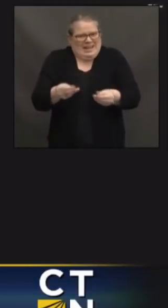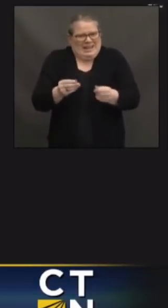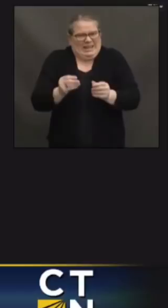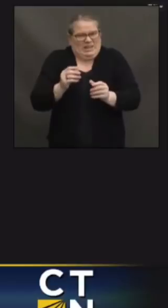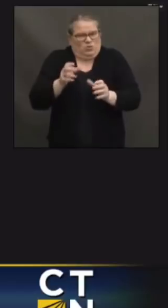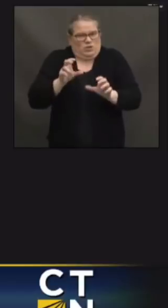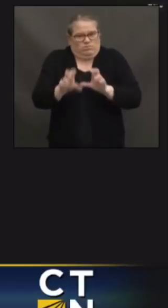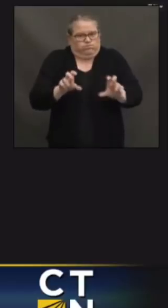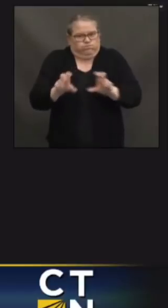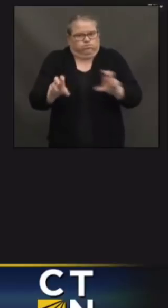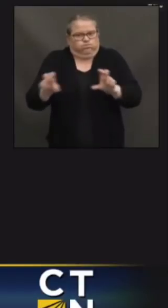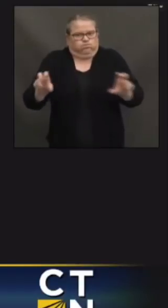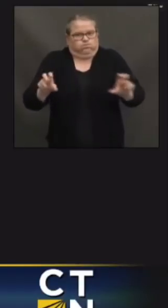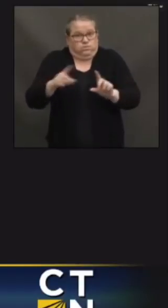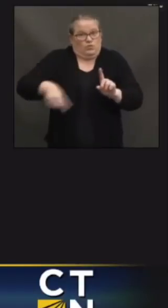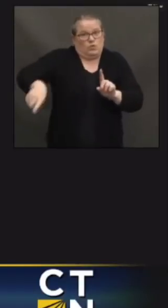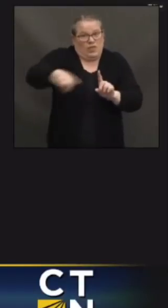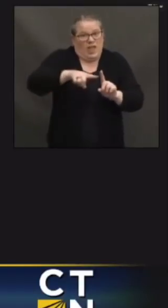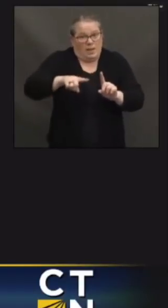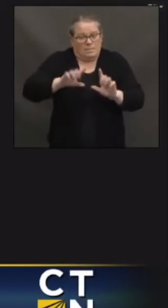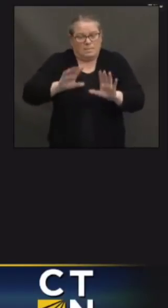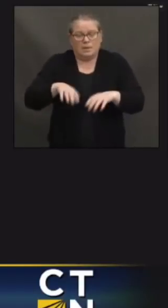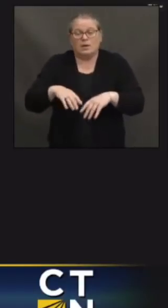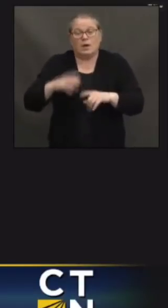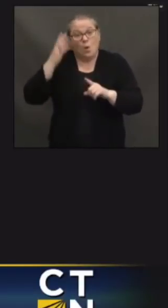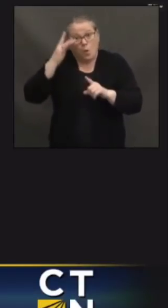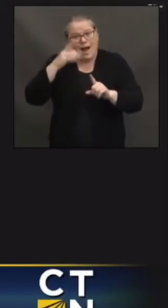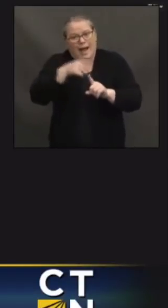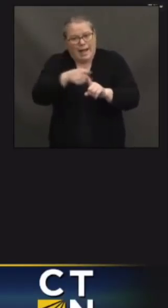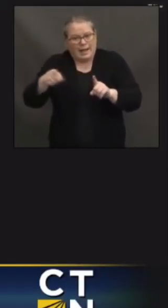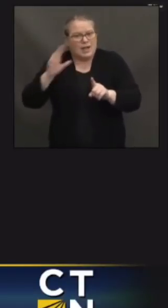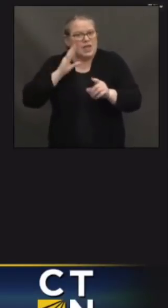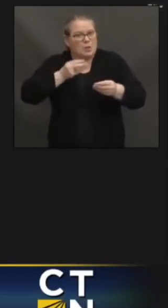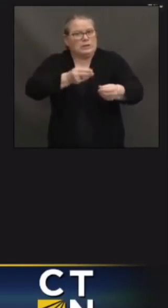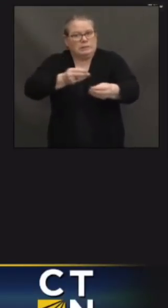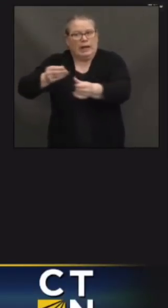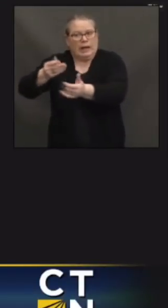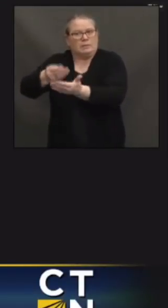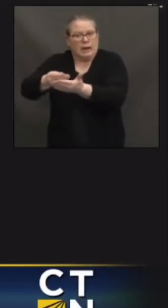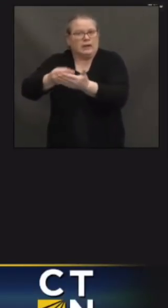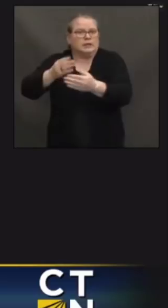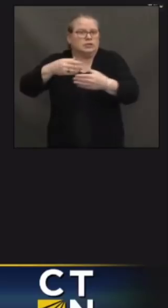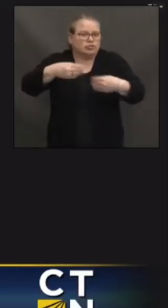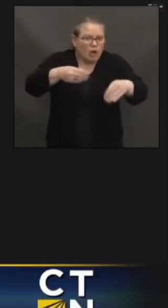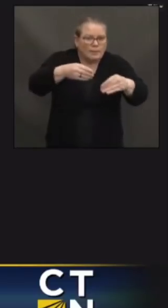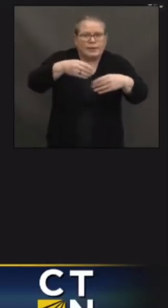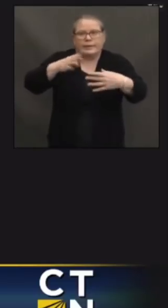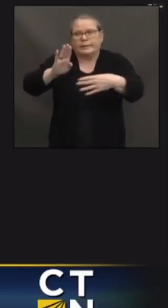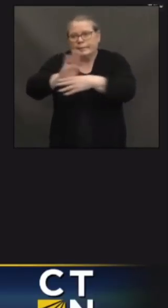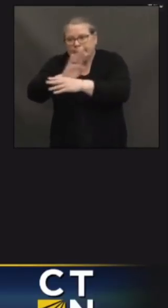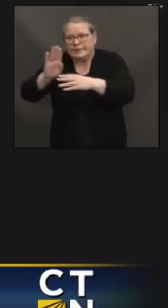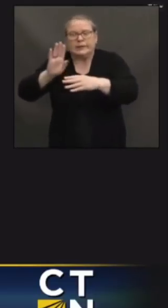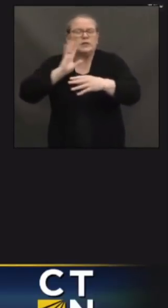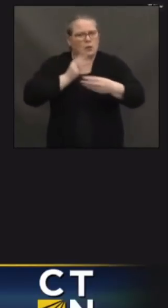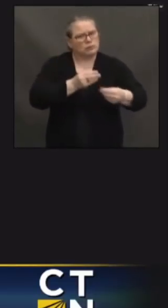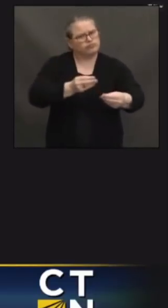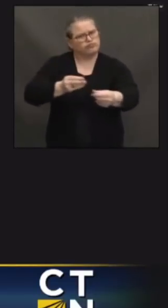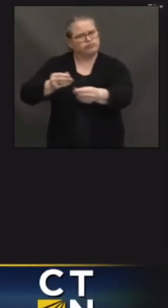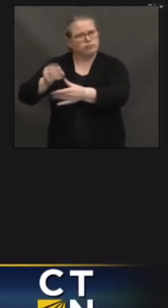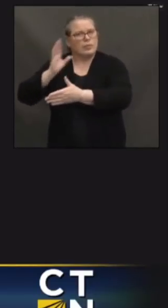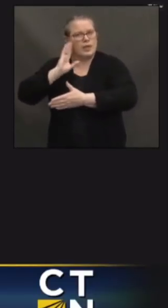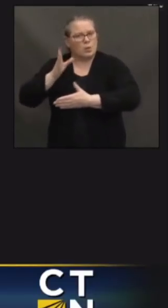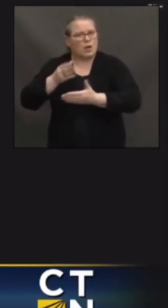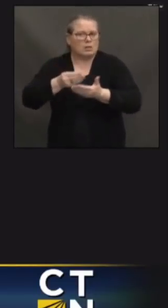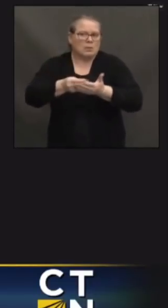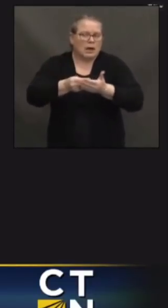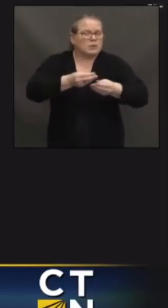is because we know that that money is then going to be spent in the mainstream economy. We know that those people are going to take that